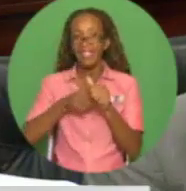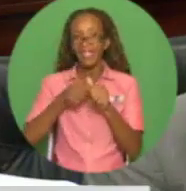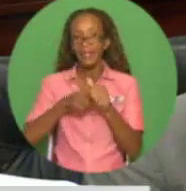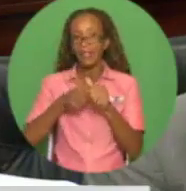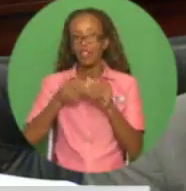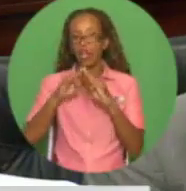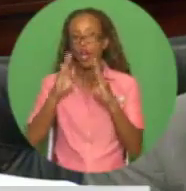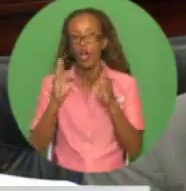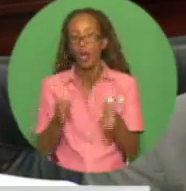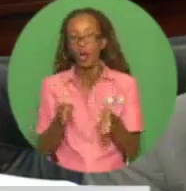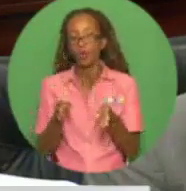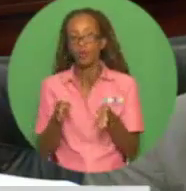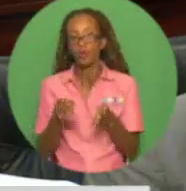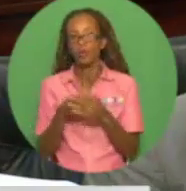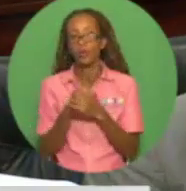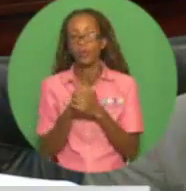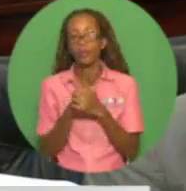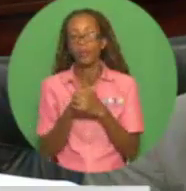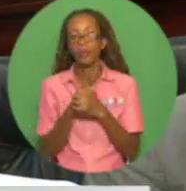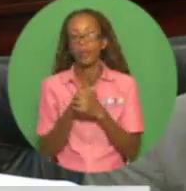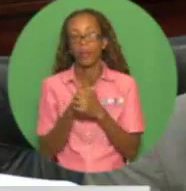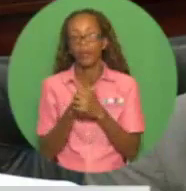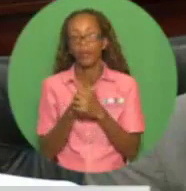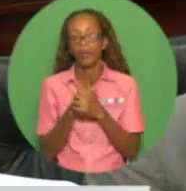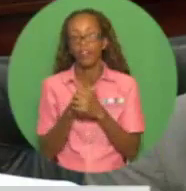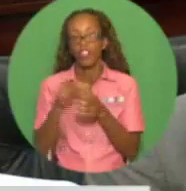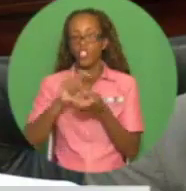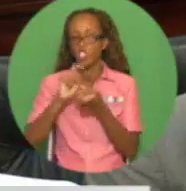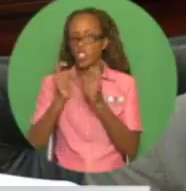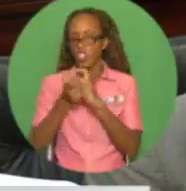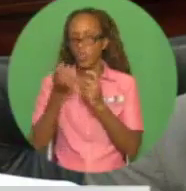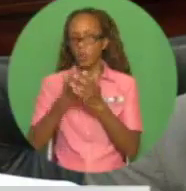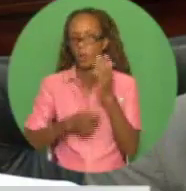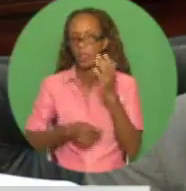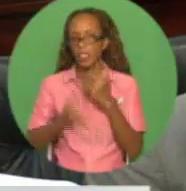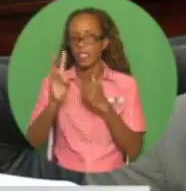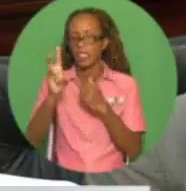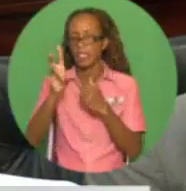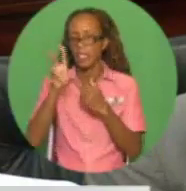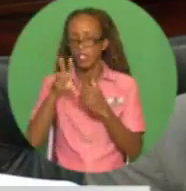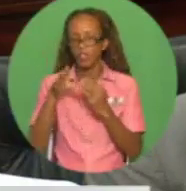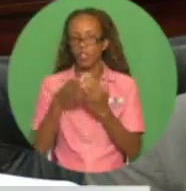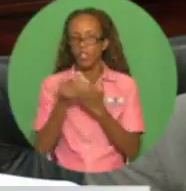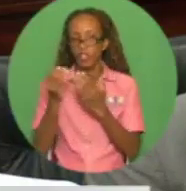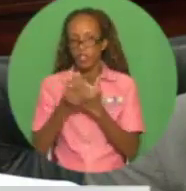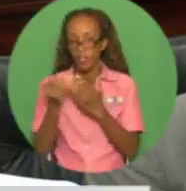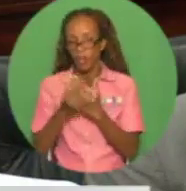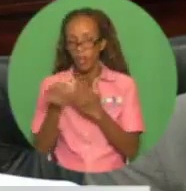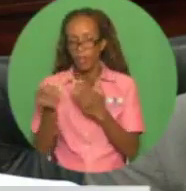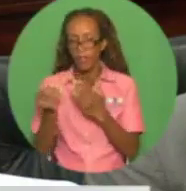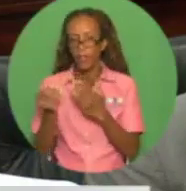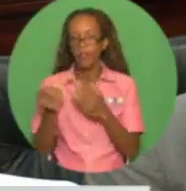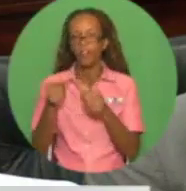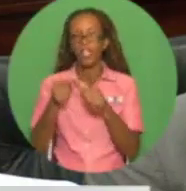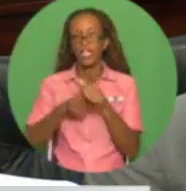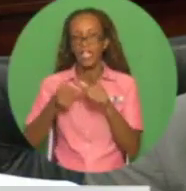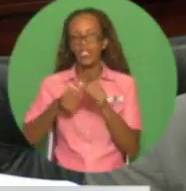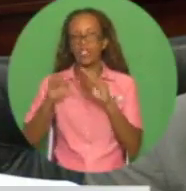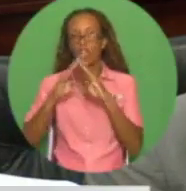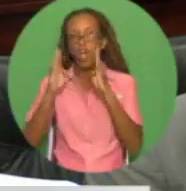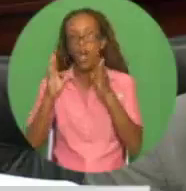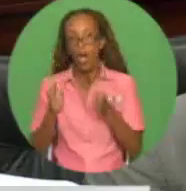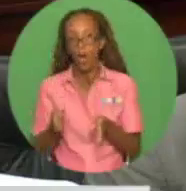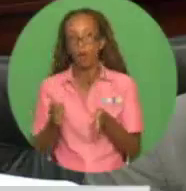-2015, under the last government, to approximately $600 per square foot for the projects under our